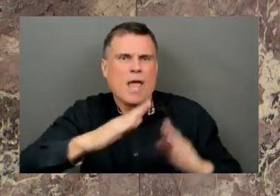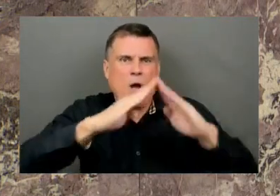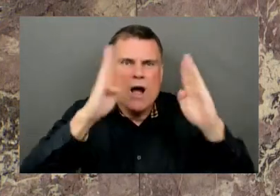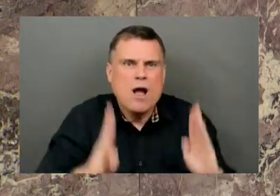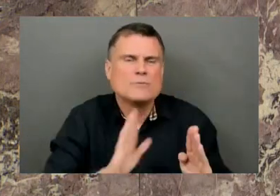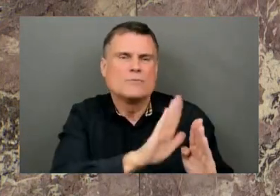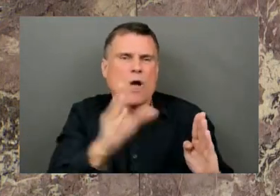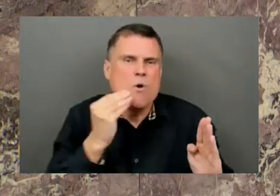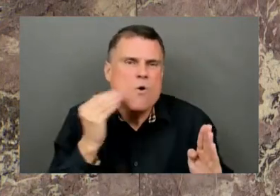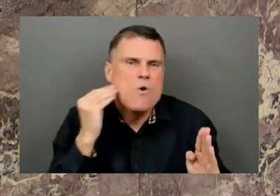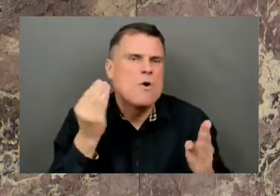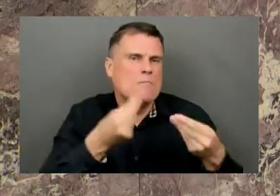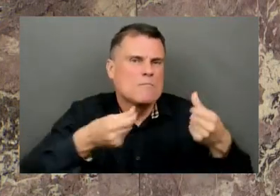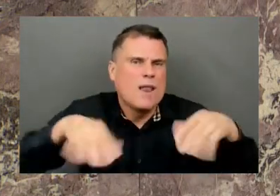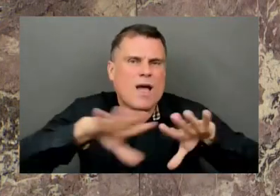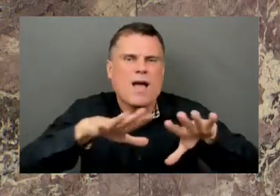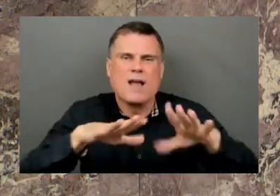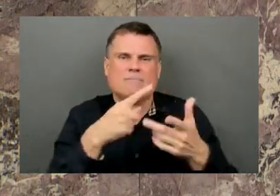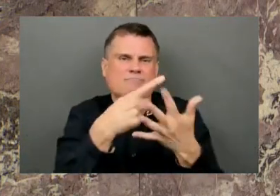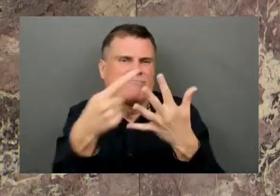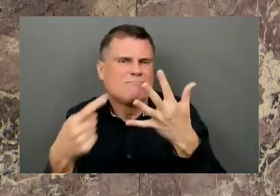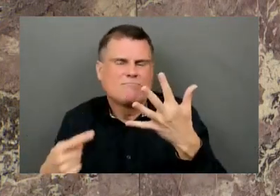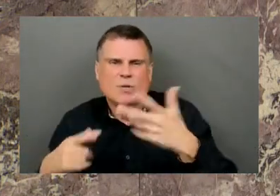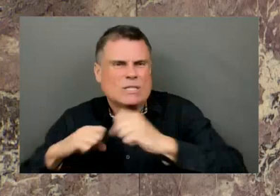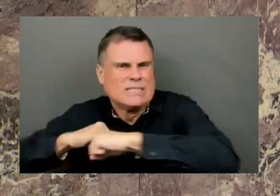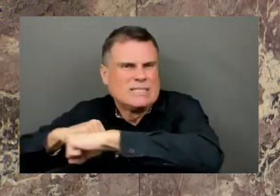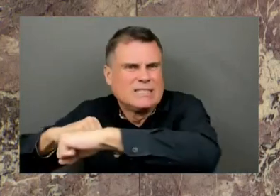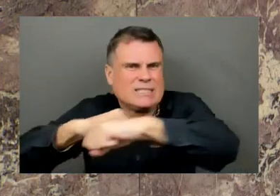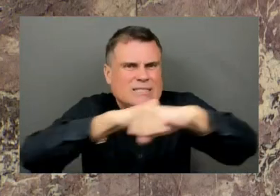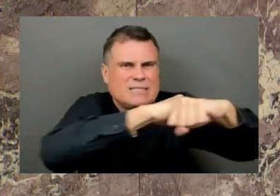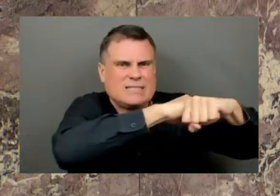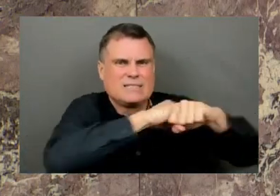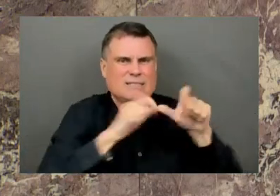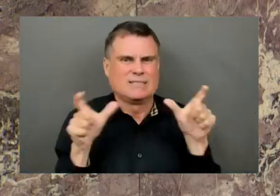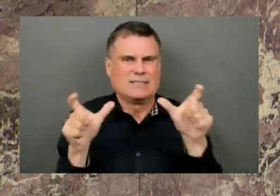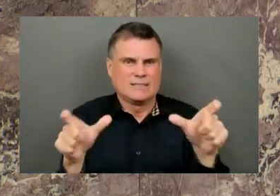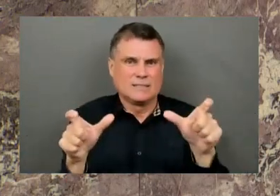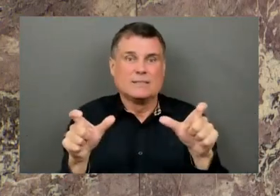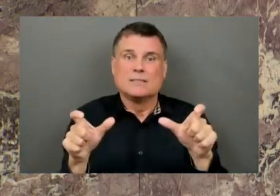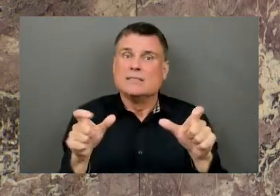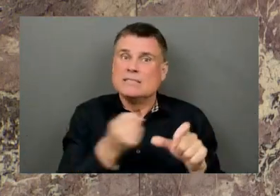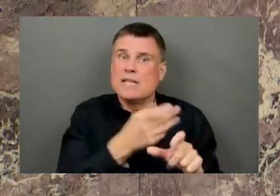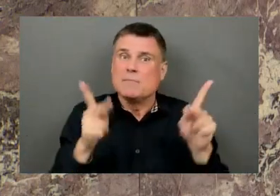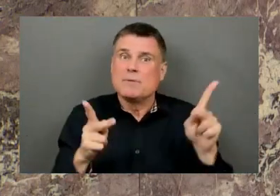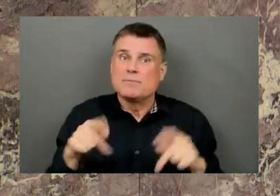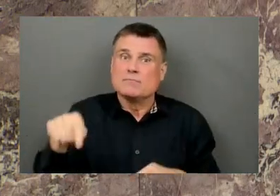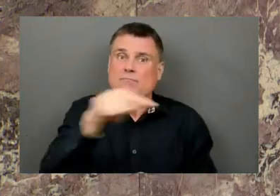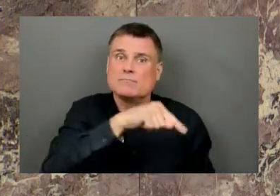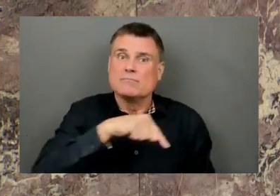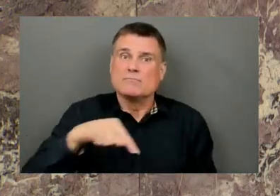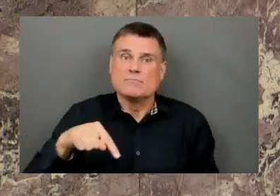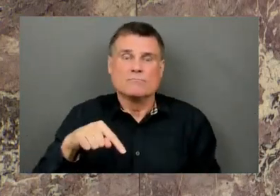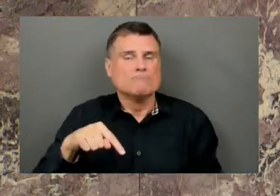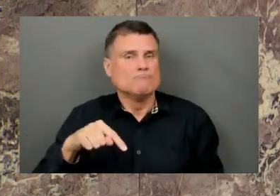remarkable individuals are valued members of my Shuswap community, Matt and Craig Spooner.